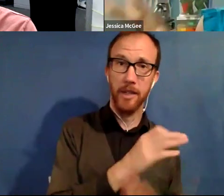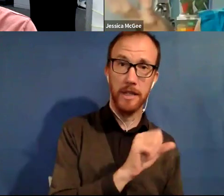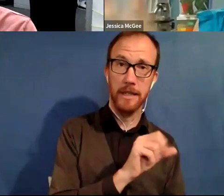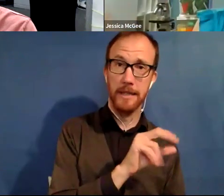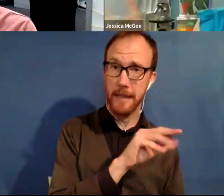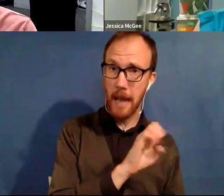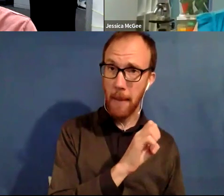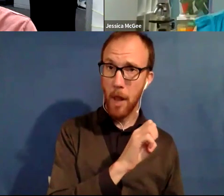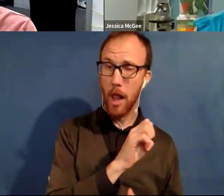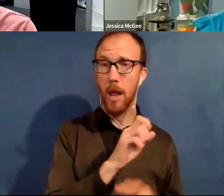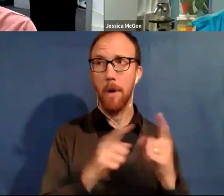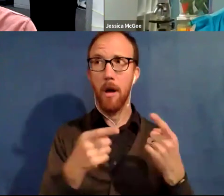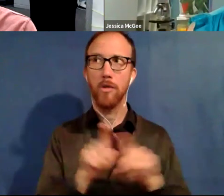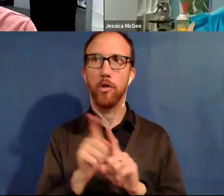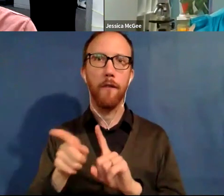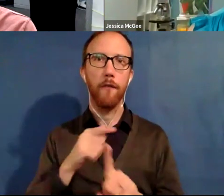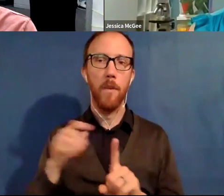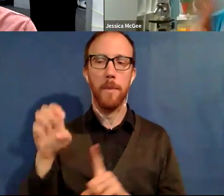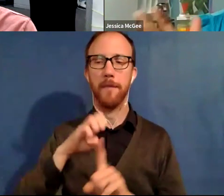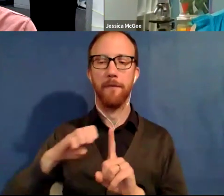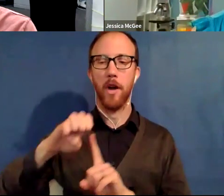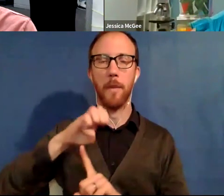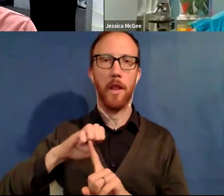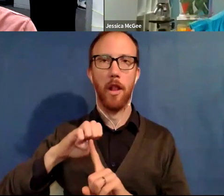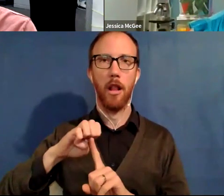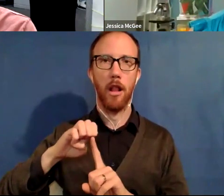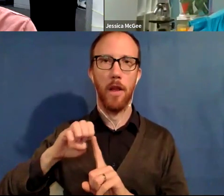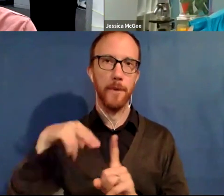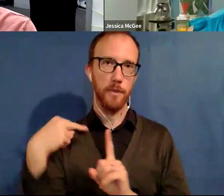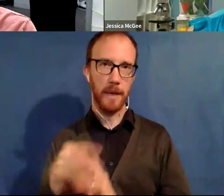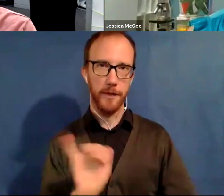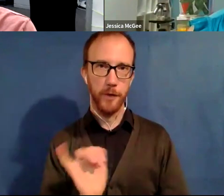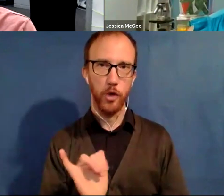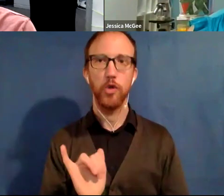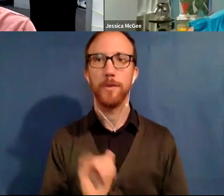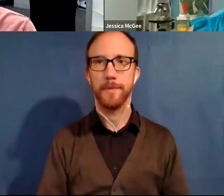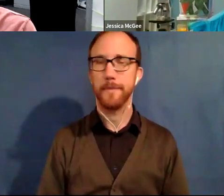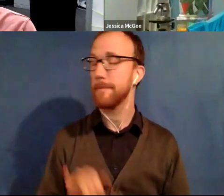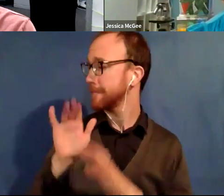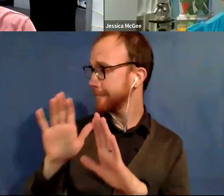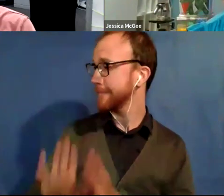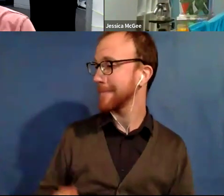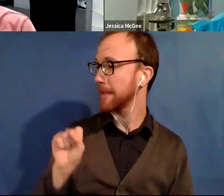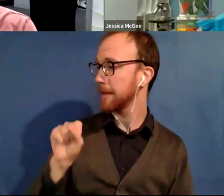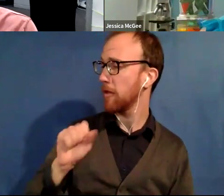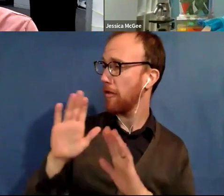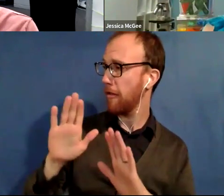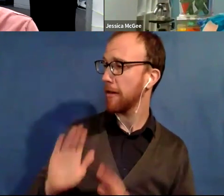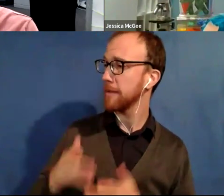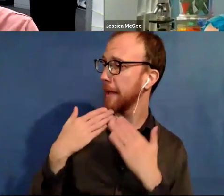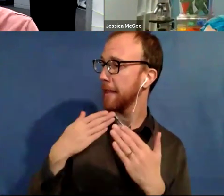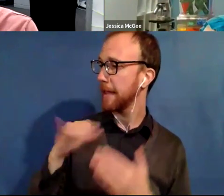do you make it sustainable from an environmental perspective? That's great. Awesome. Thanks, Jessica.